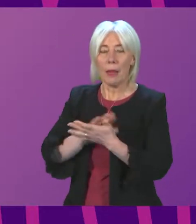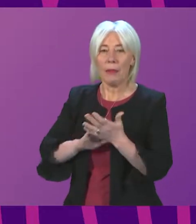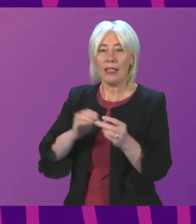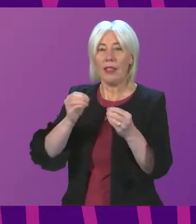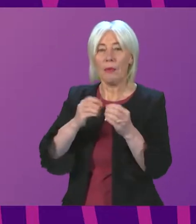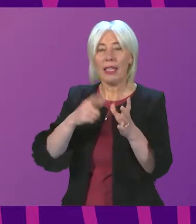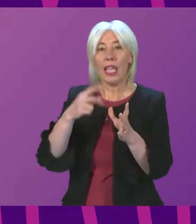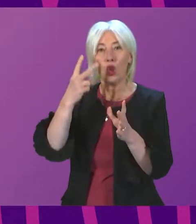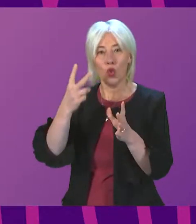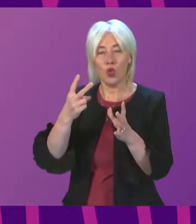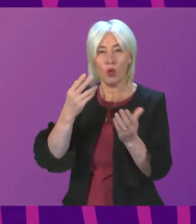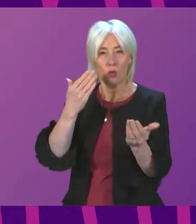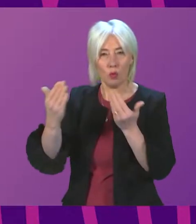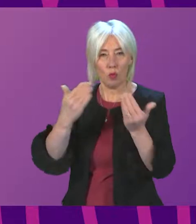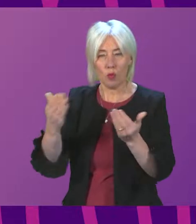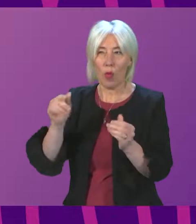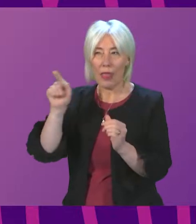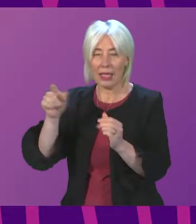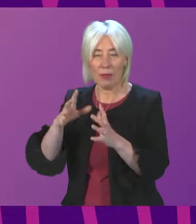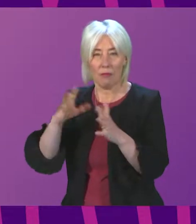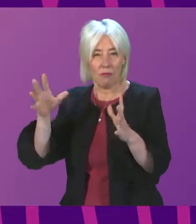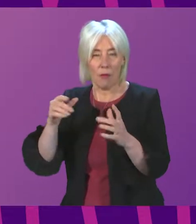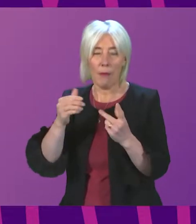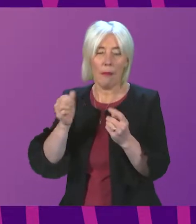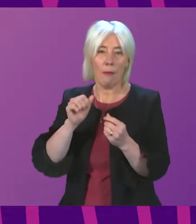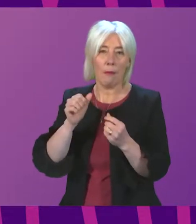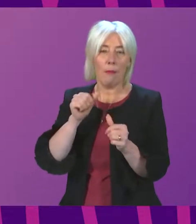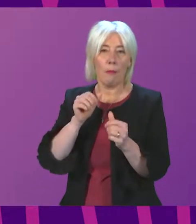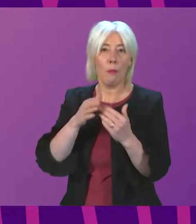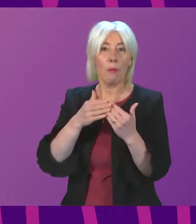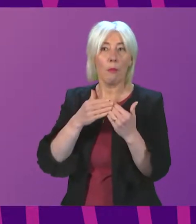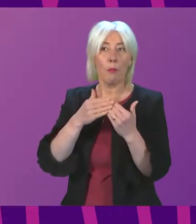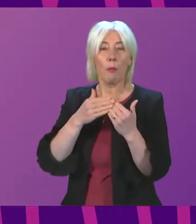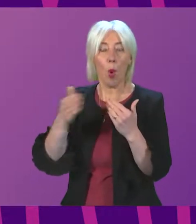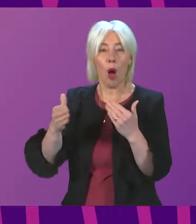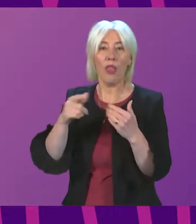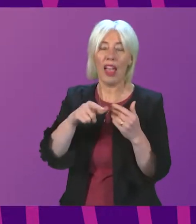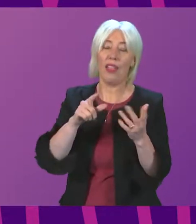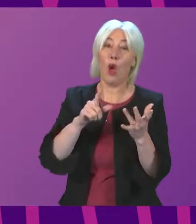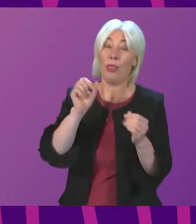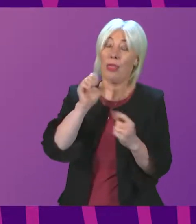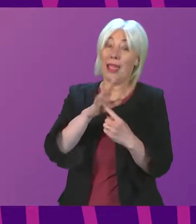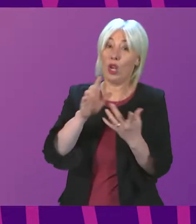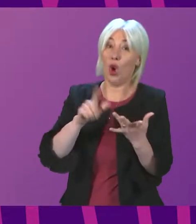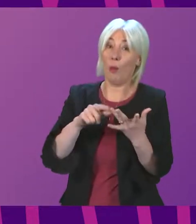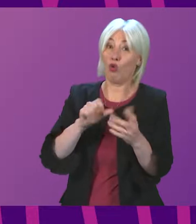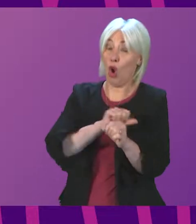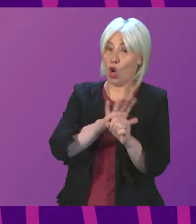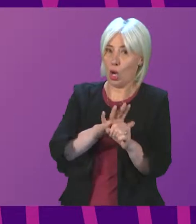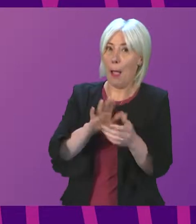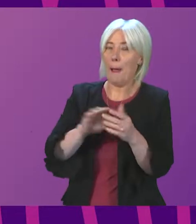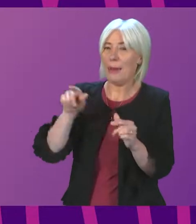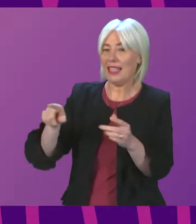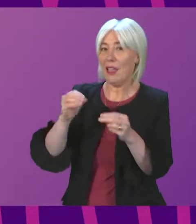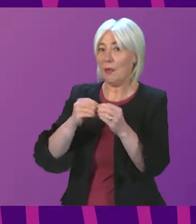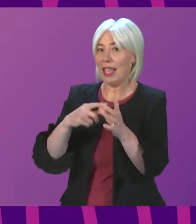BA2 compared to the main Omicron variant, which may mean that it is more transmissible. All in all, however, there are no grounds at this